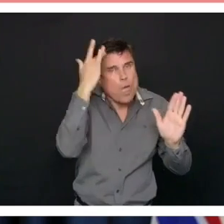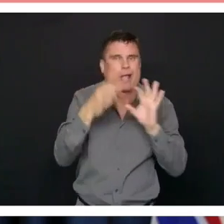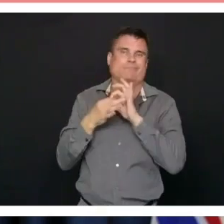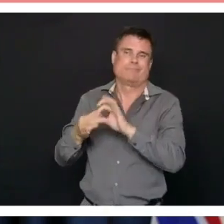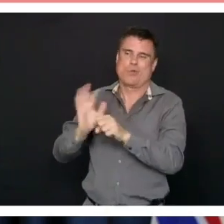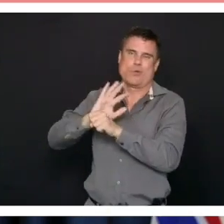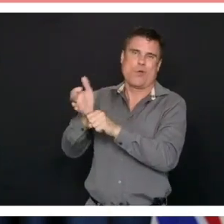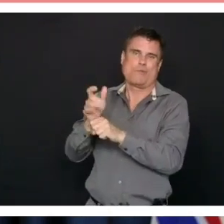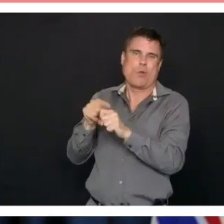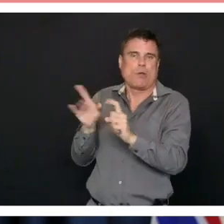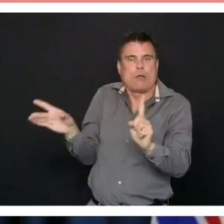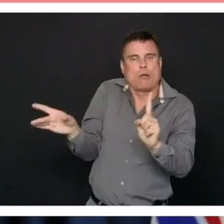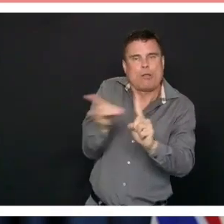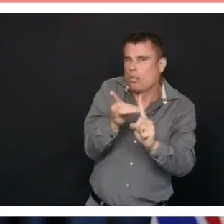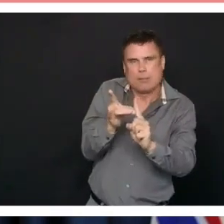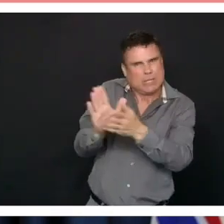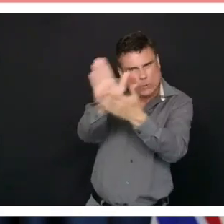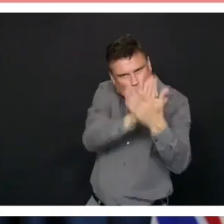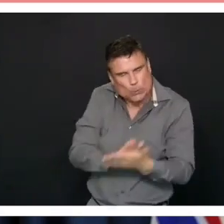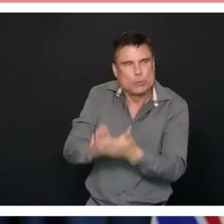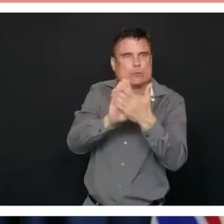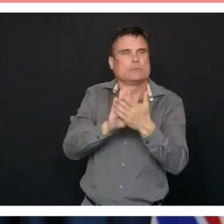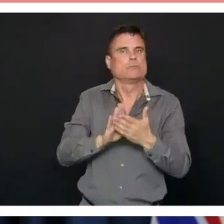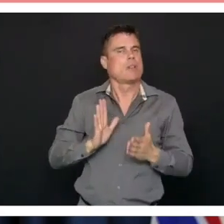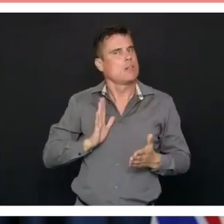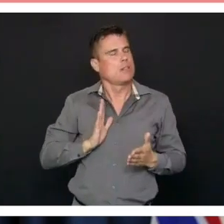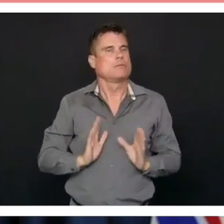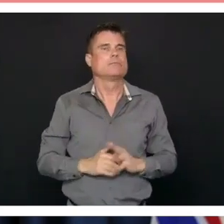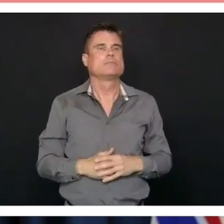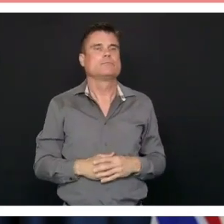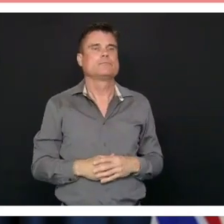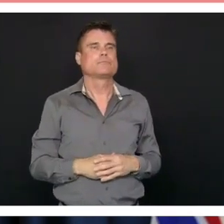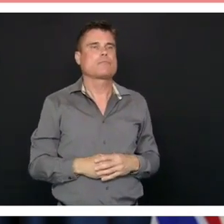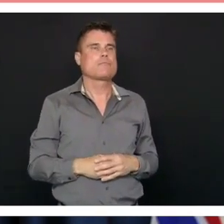Next question. Next next question comes from .